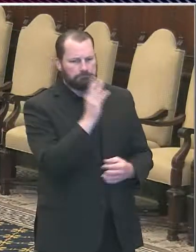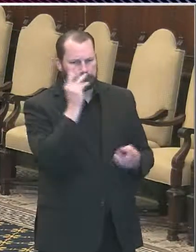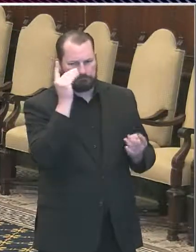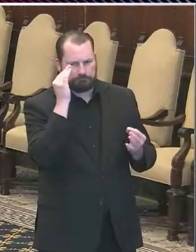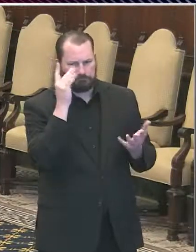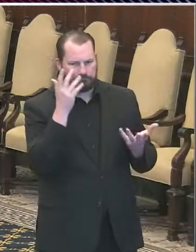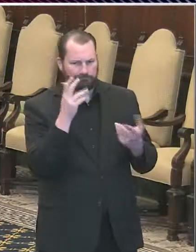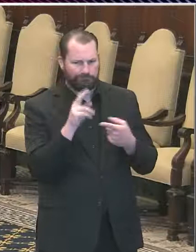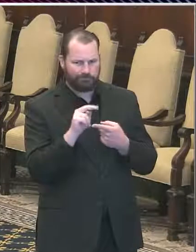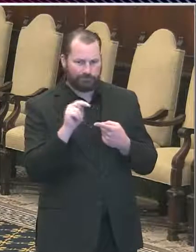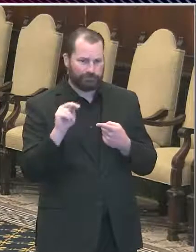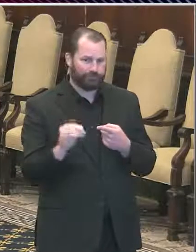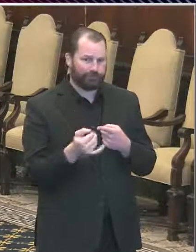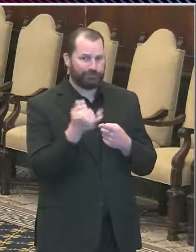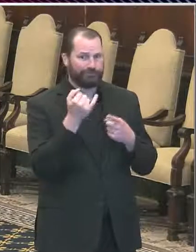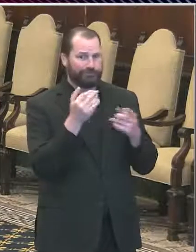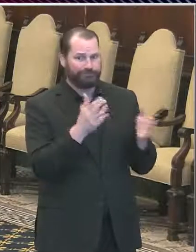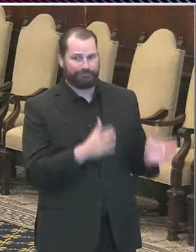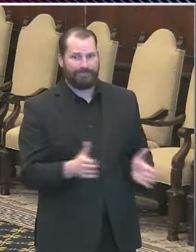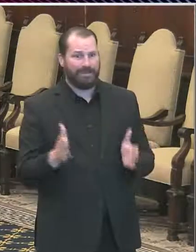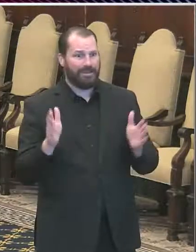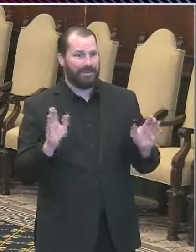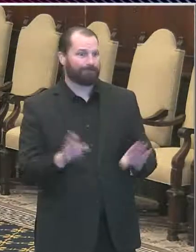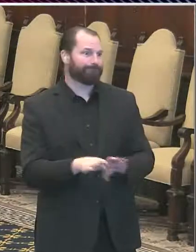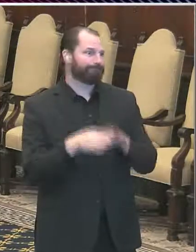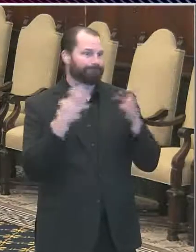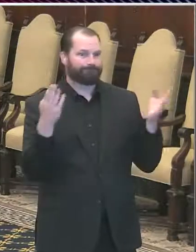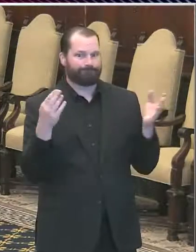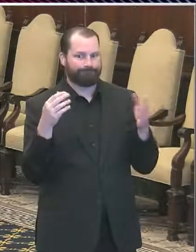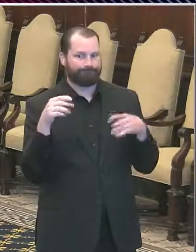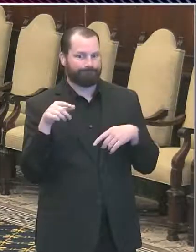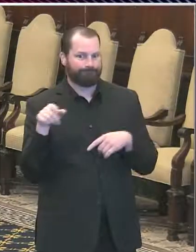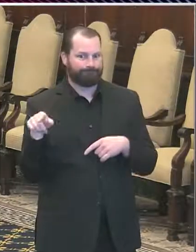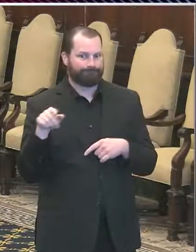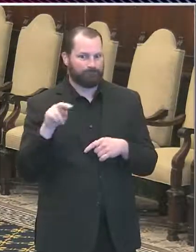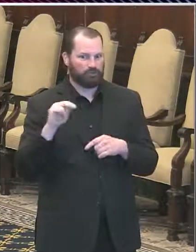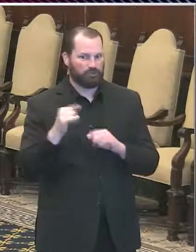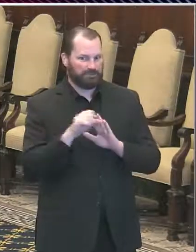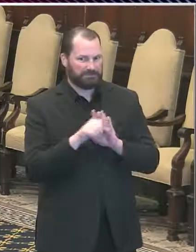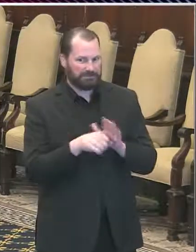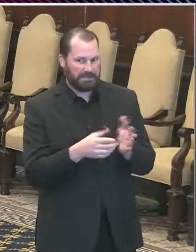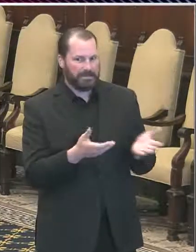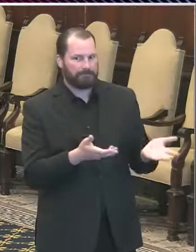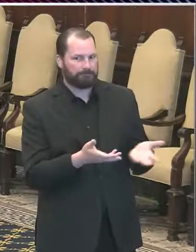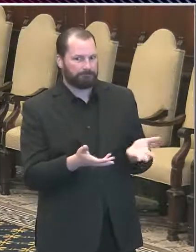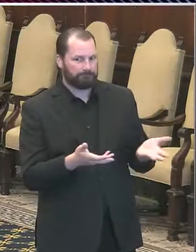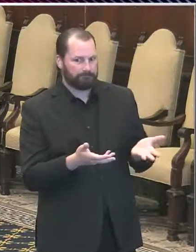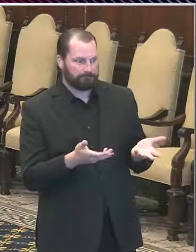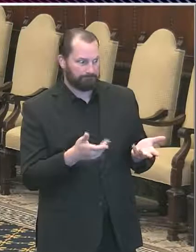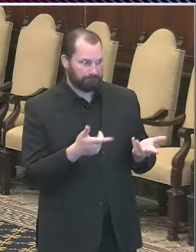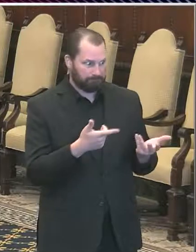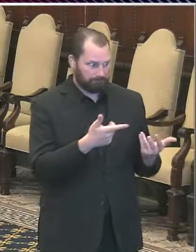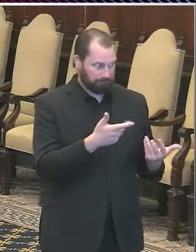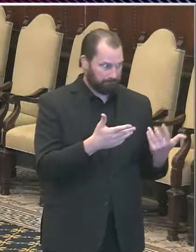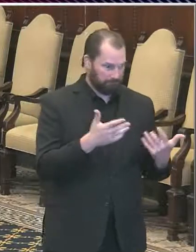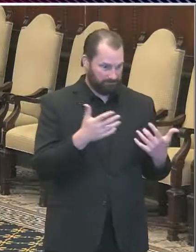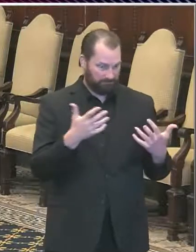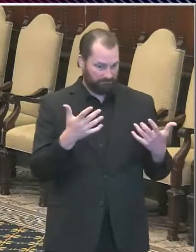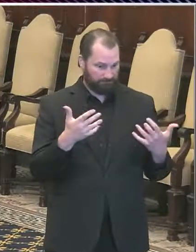plans for stage reopening and whether those plans align with Philadelphia's values and goals for reopening? Doctor?